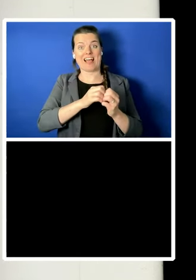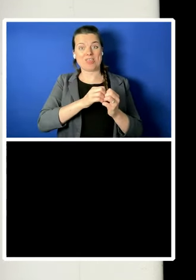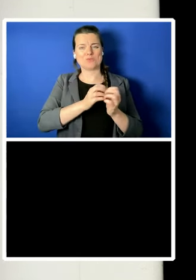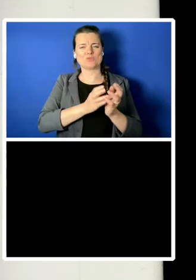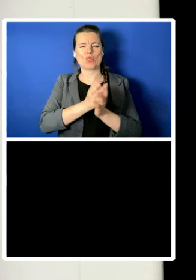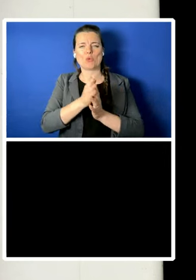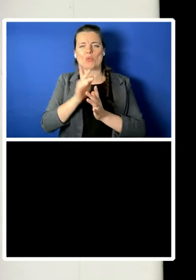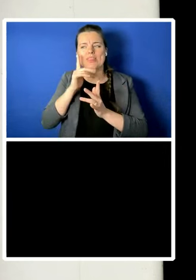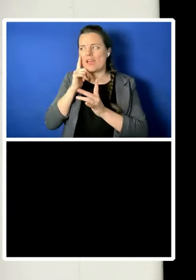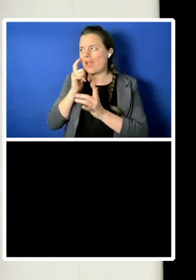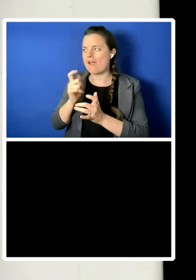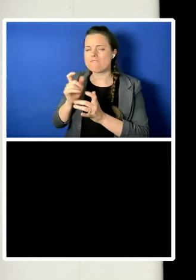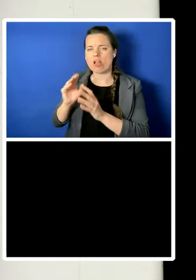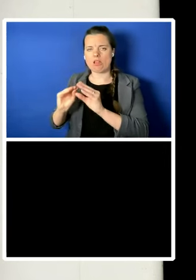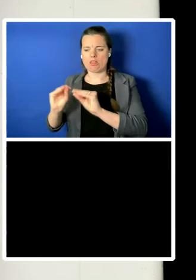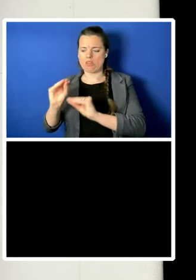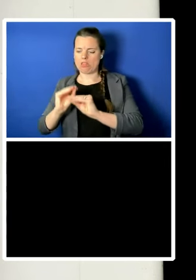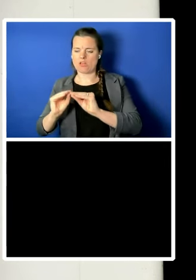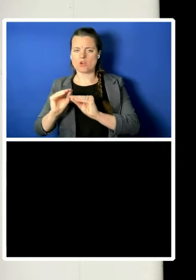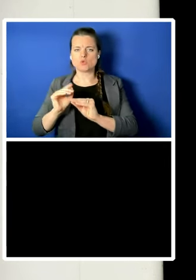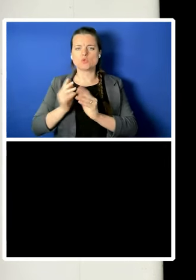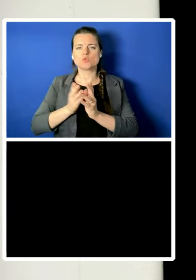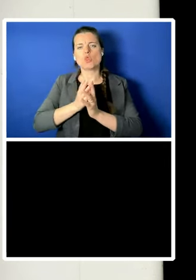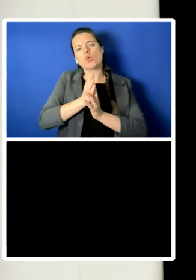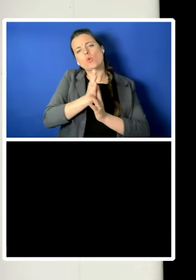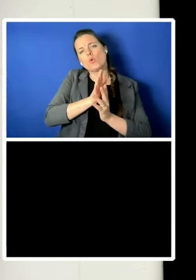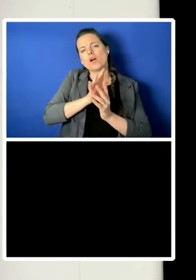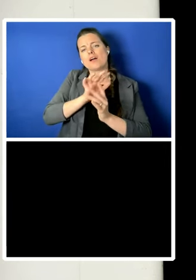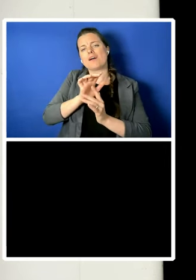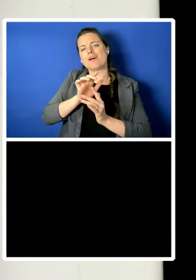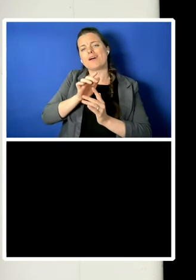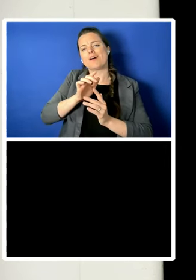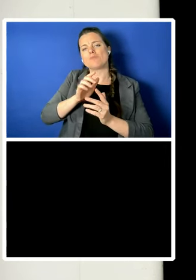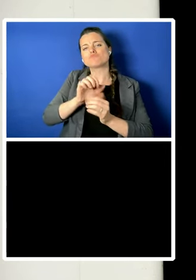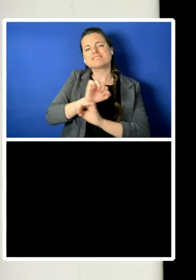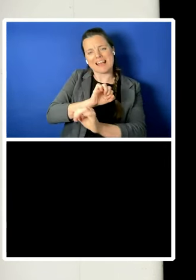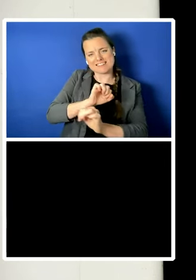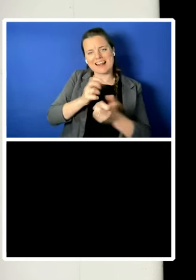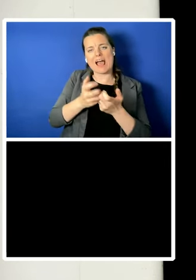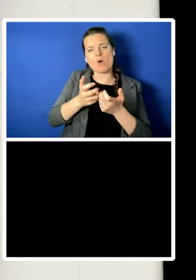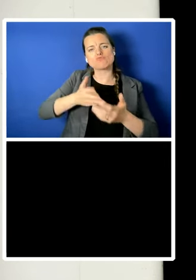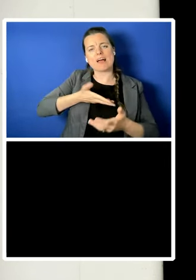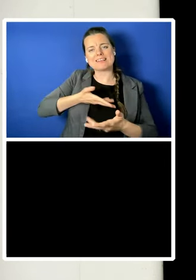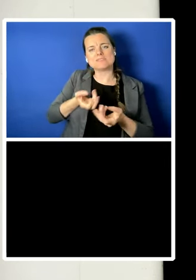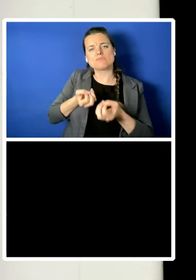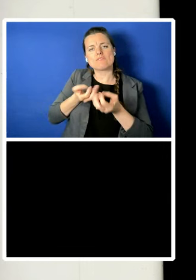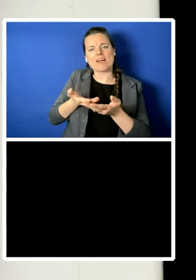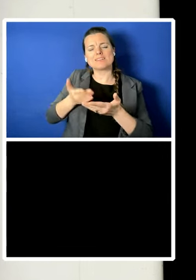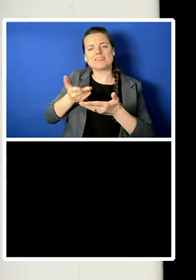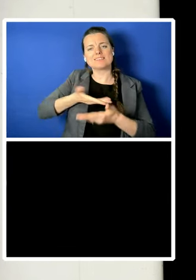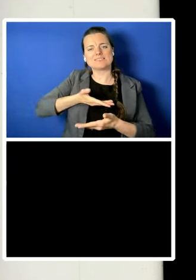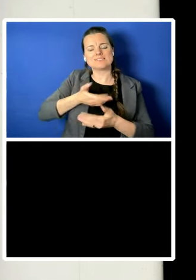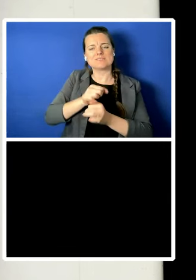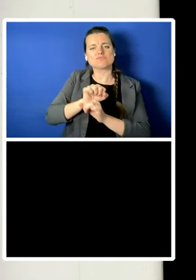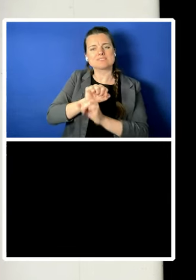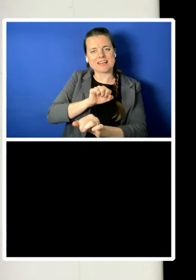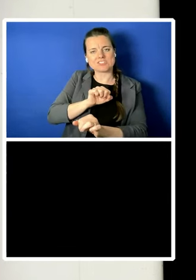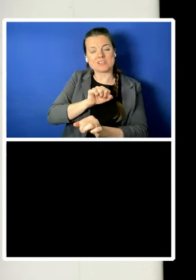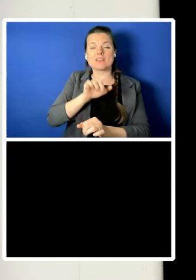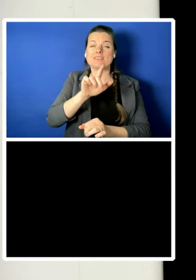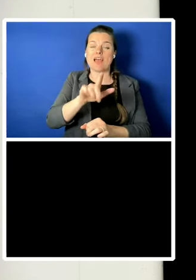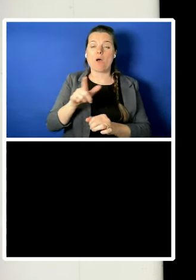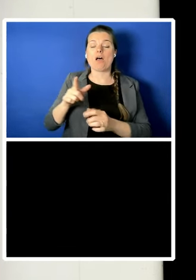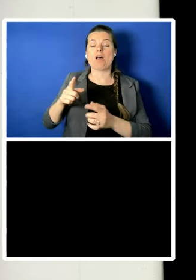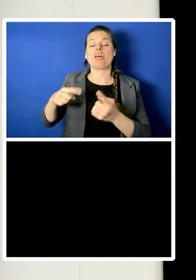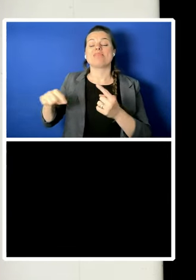of protection. Some point to noisy human rights pushback in the face of